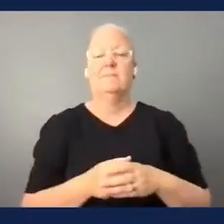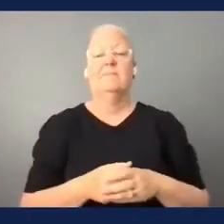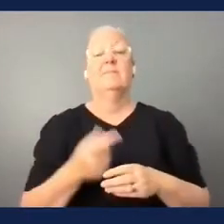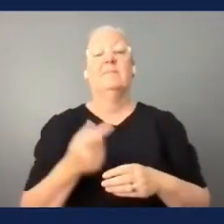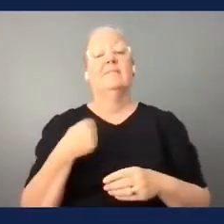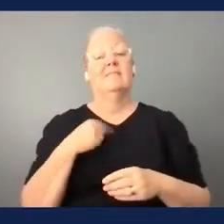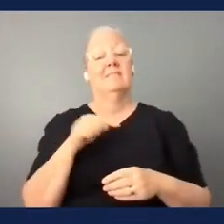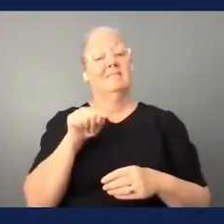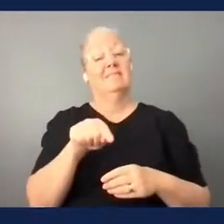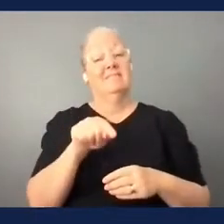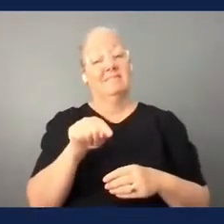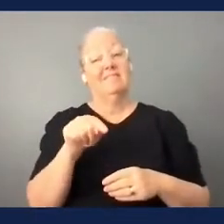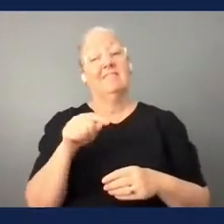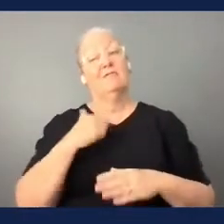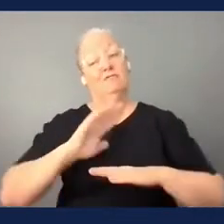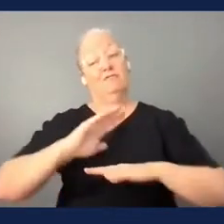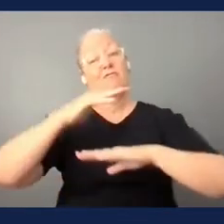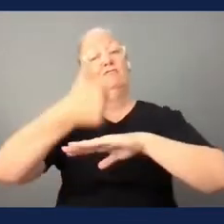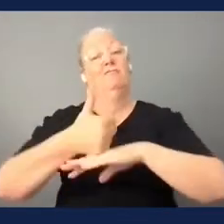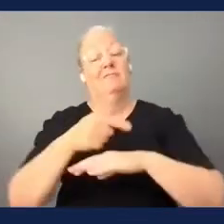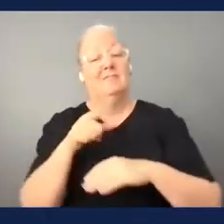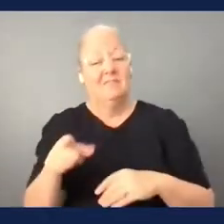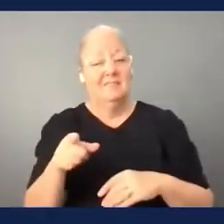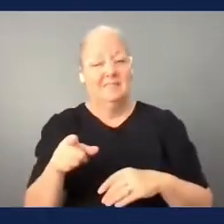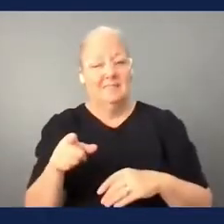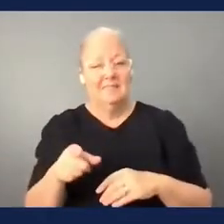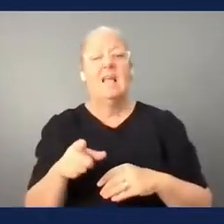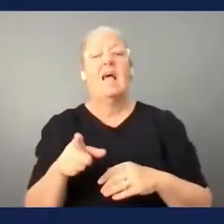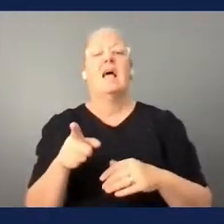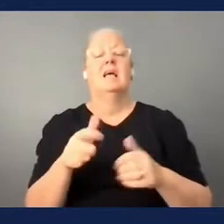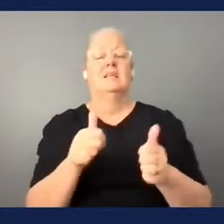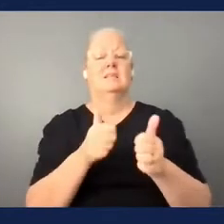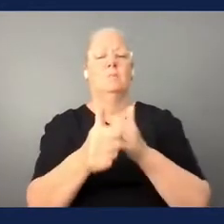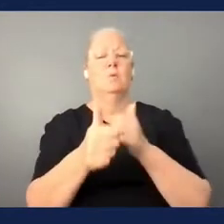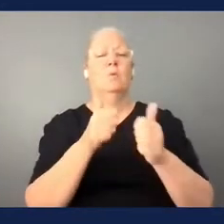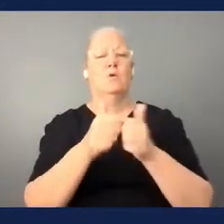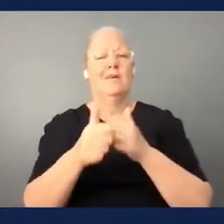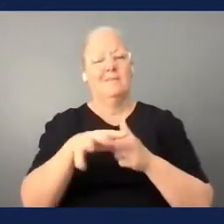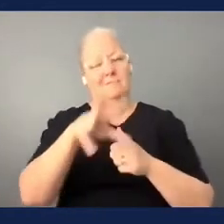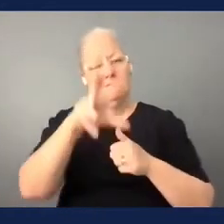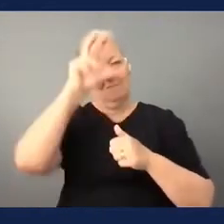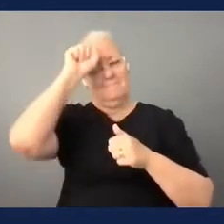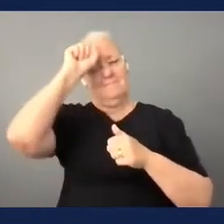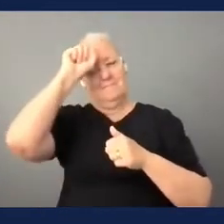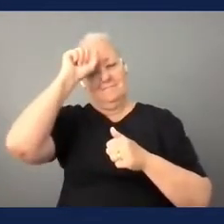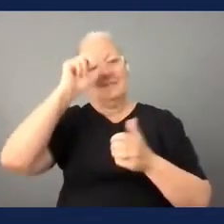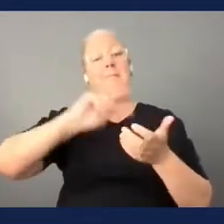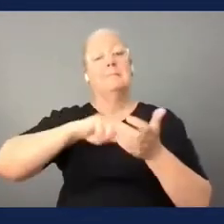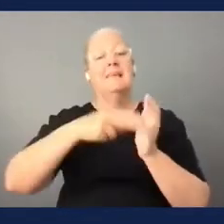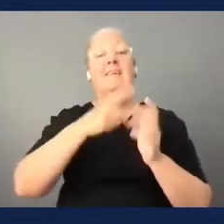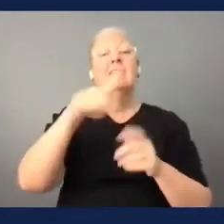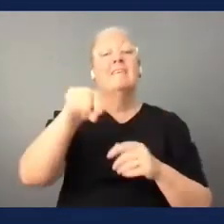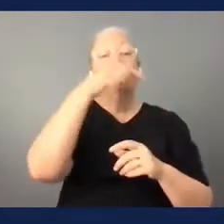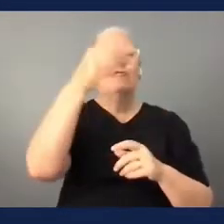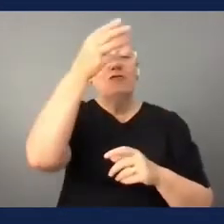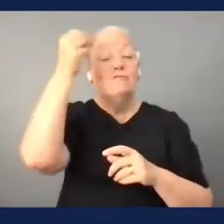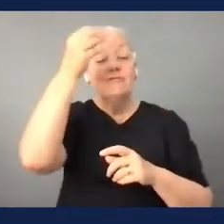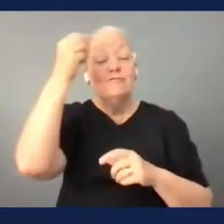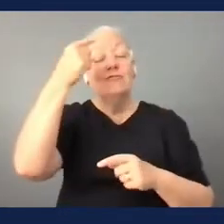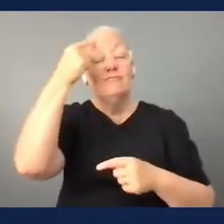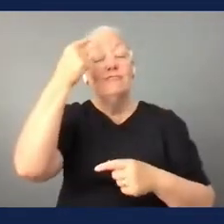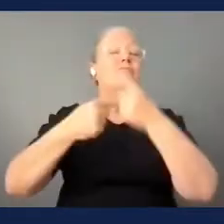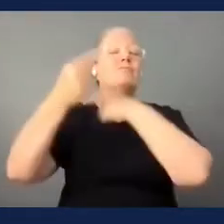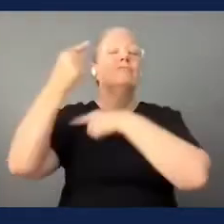ireland which is a program called sporting memories so it really is a reminiscence program for people with dementia with dementia um